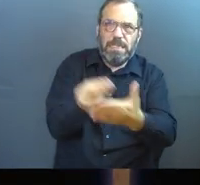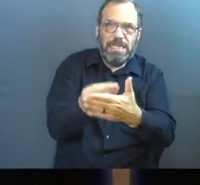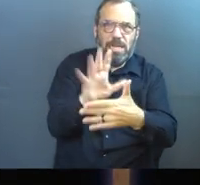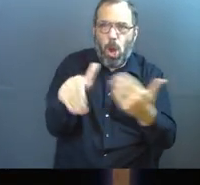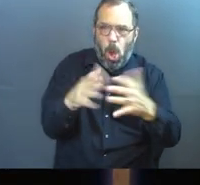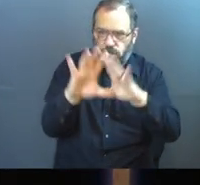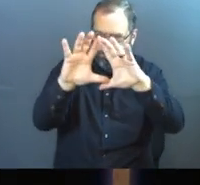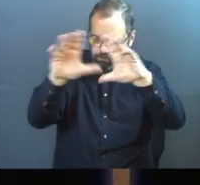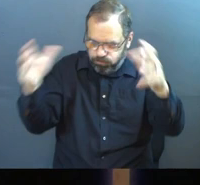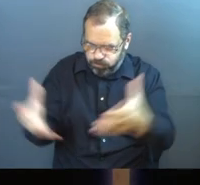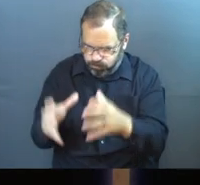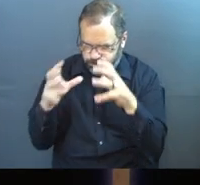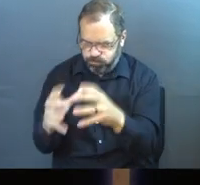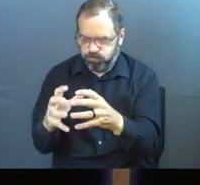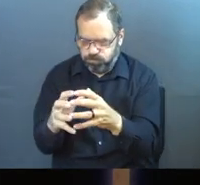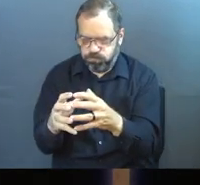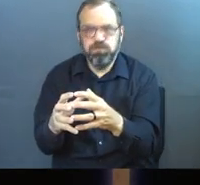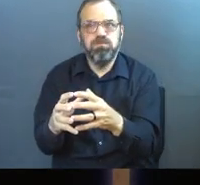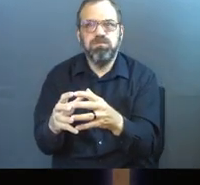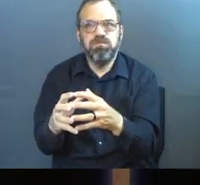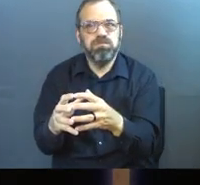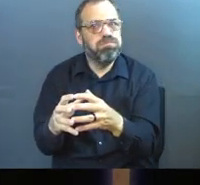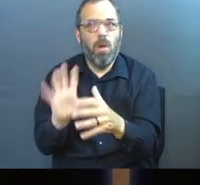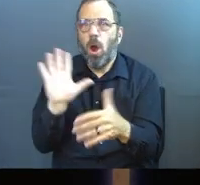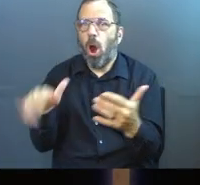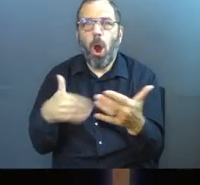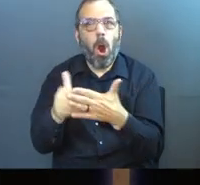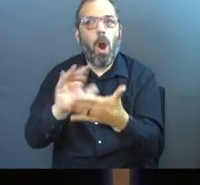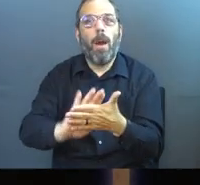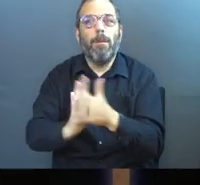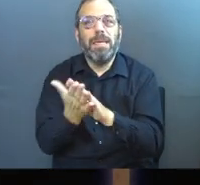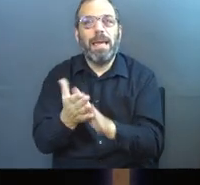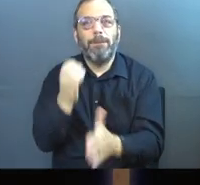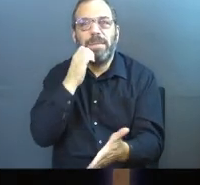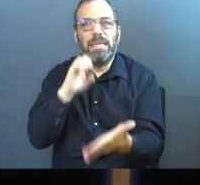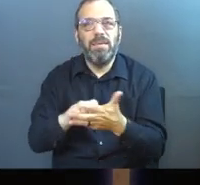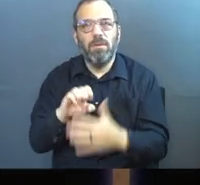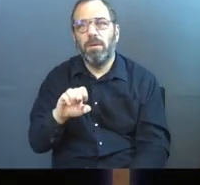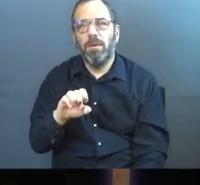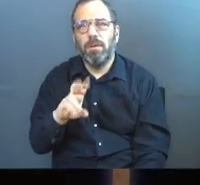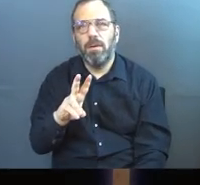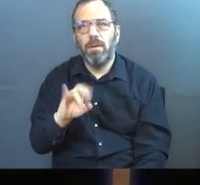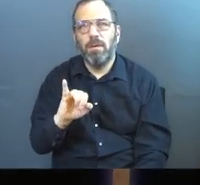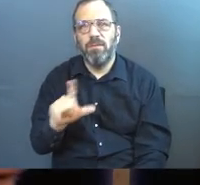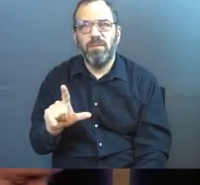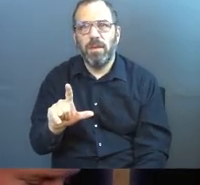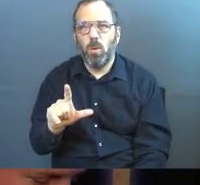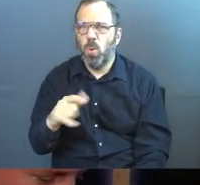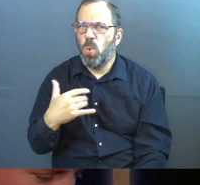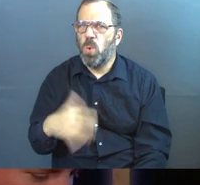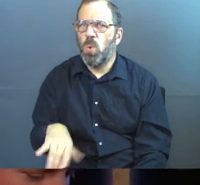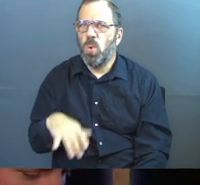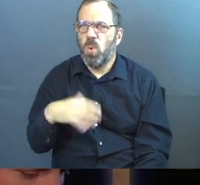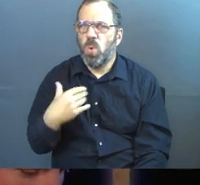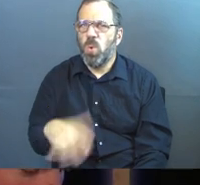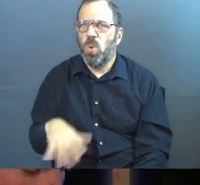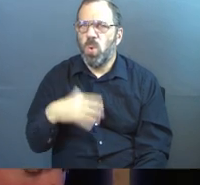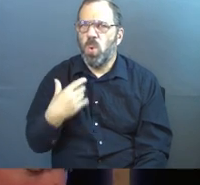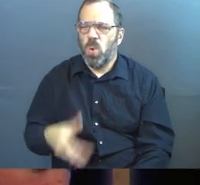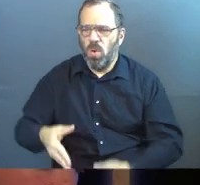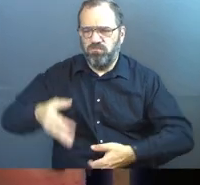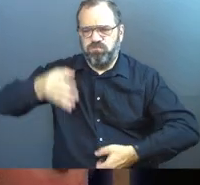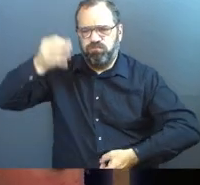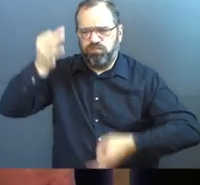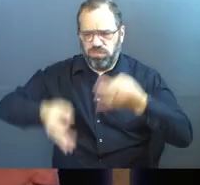They're all wrapped up in all of it. He said, it's all become evil. It's big stuff. The ultimate judgment.